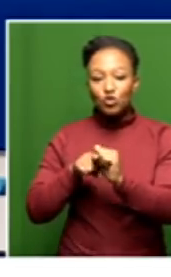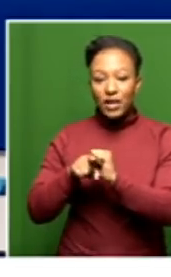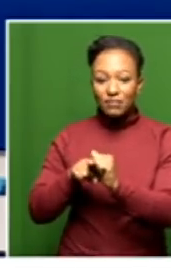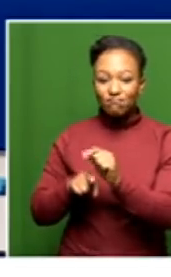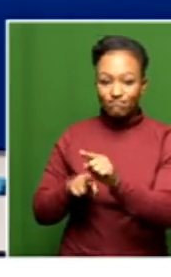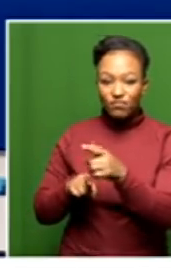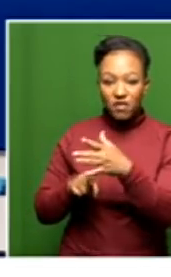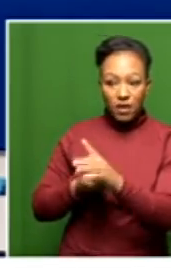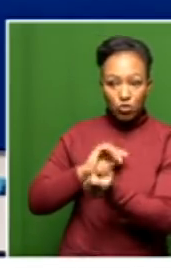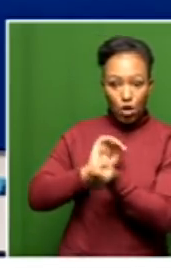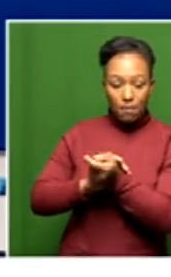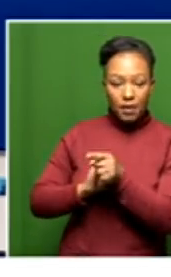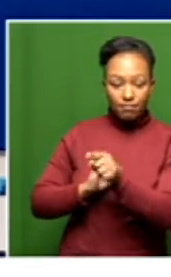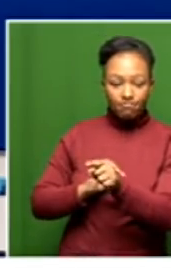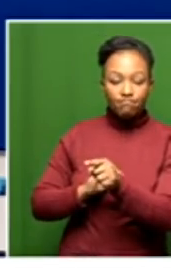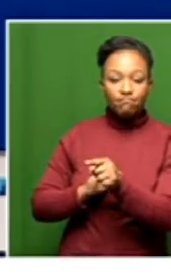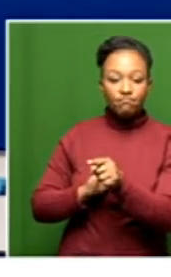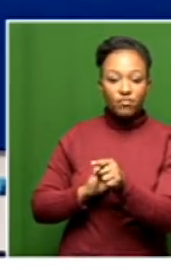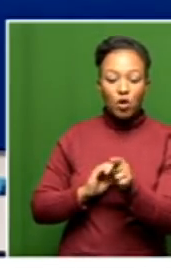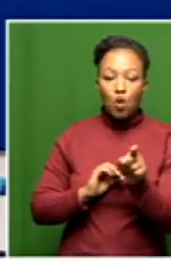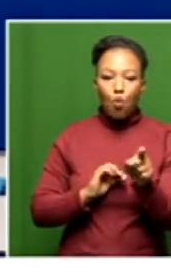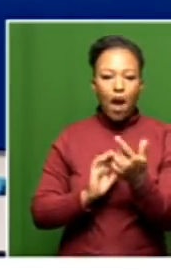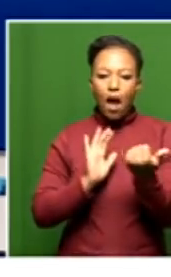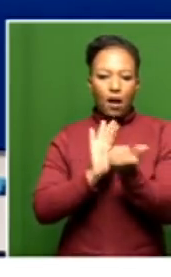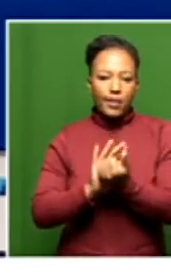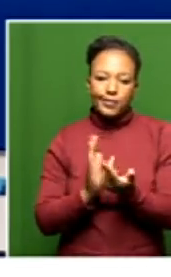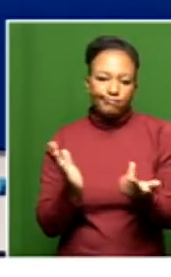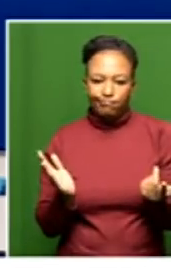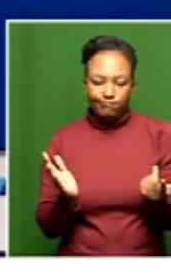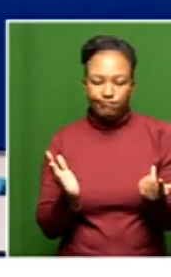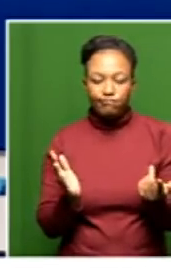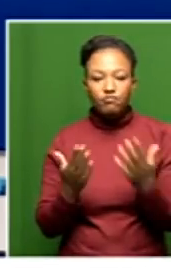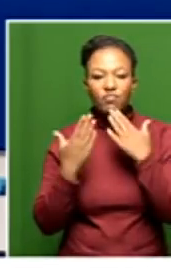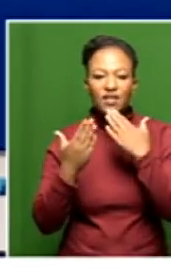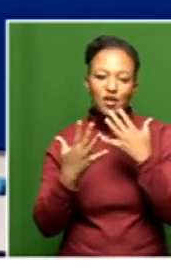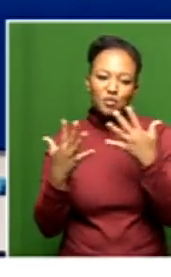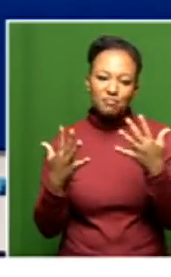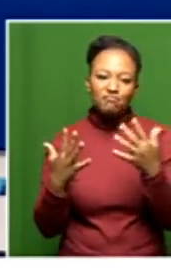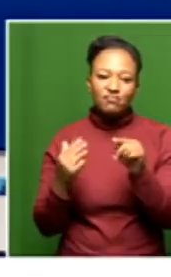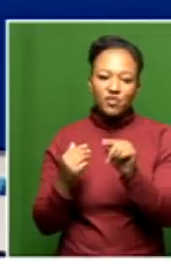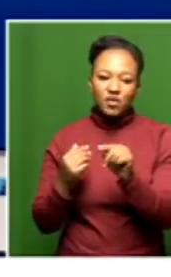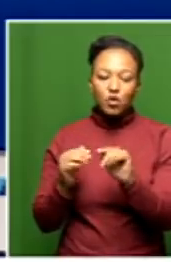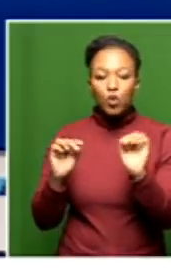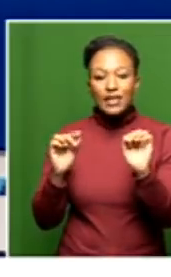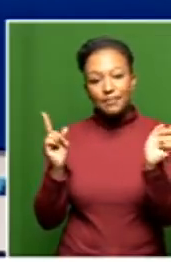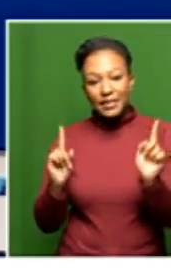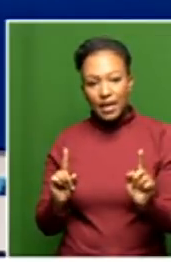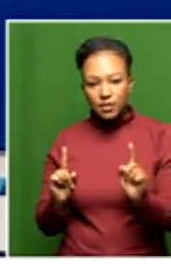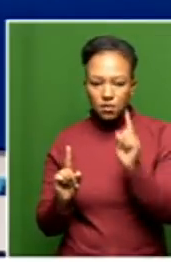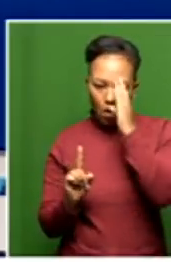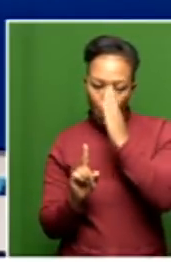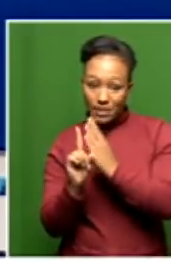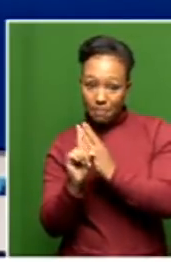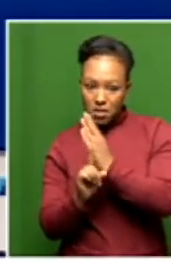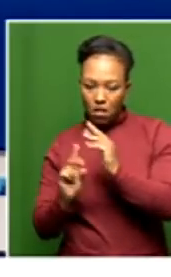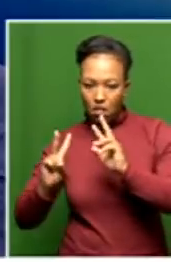subsequently also happened at a facility not accredited to deliver such. But thank you so much to our specialist researcher here at